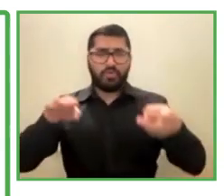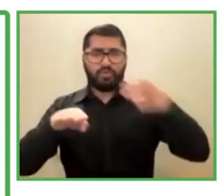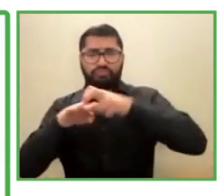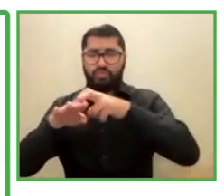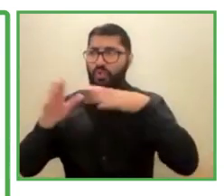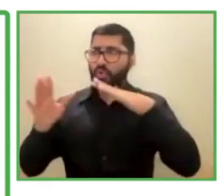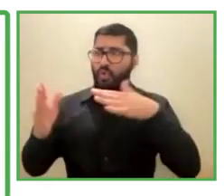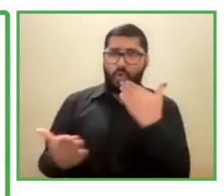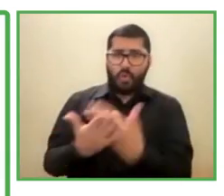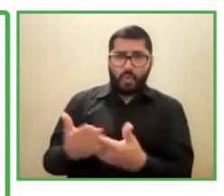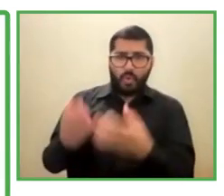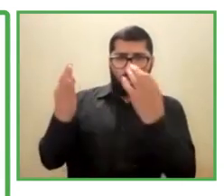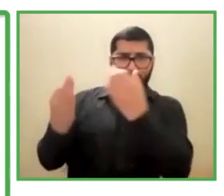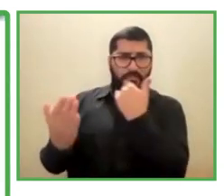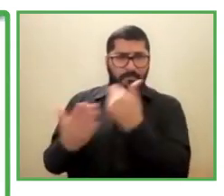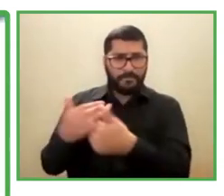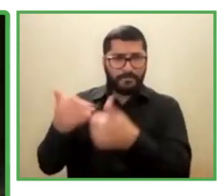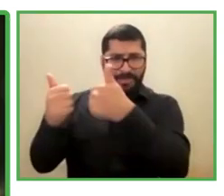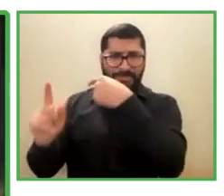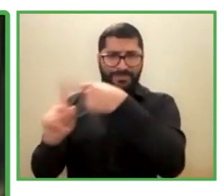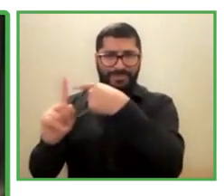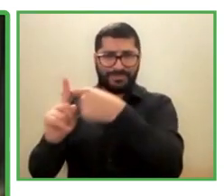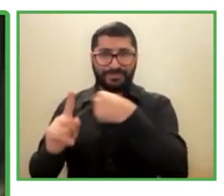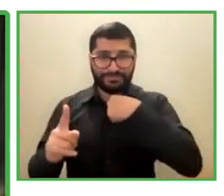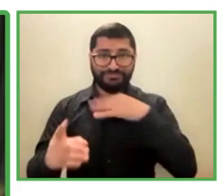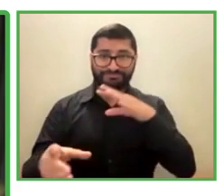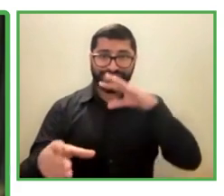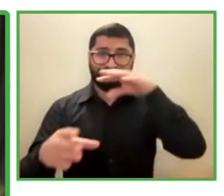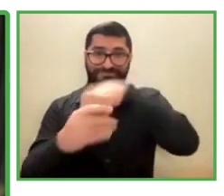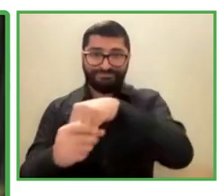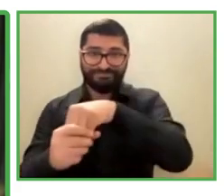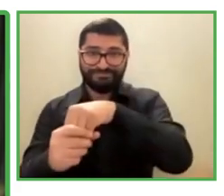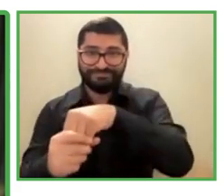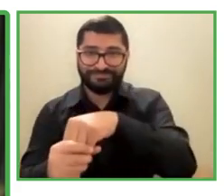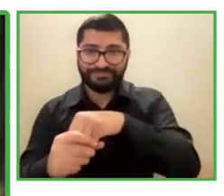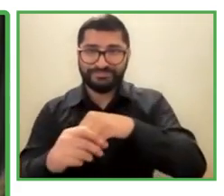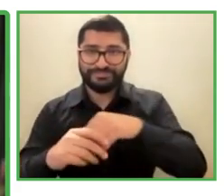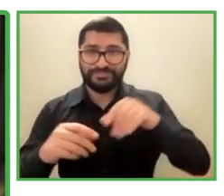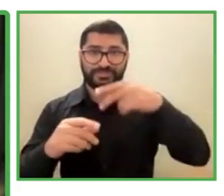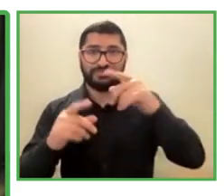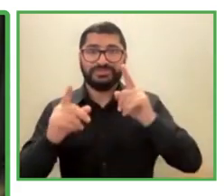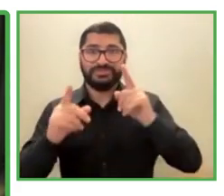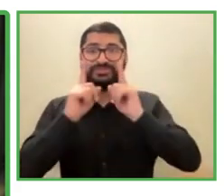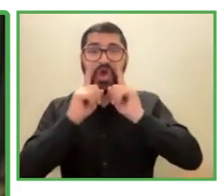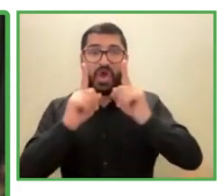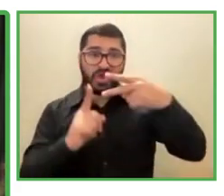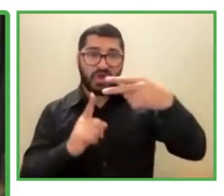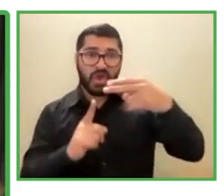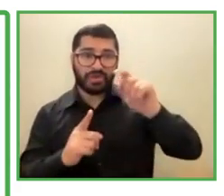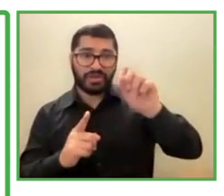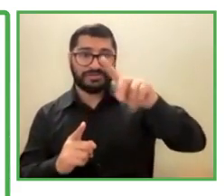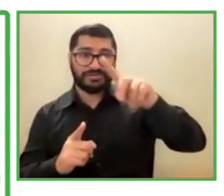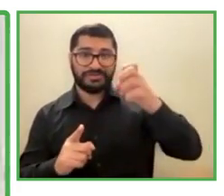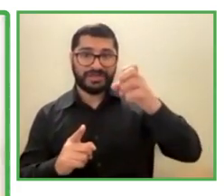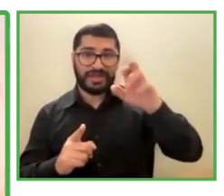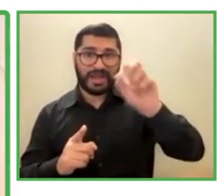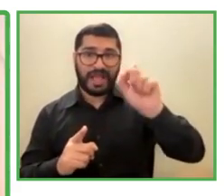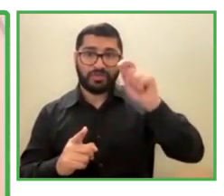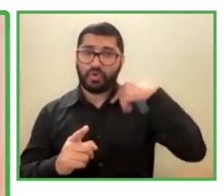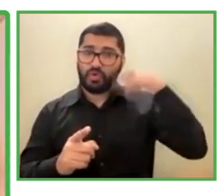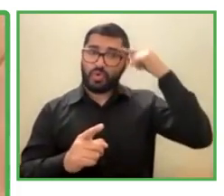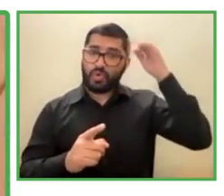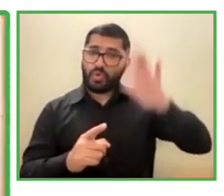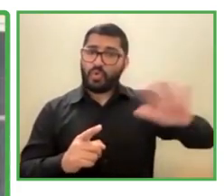To work at the Sheraton for me is a dream. It is a tipping point in our hotel where